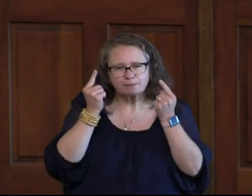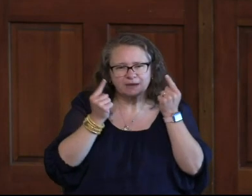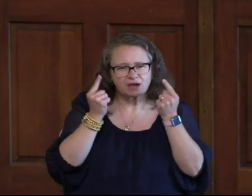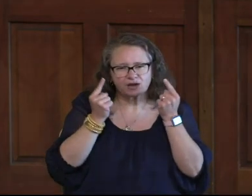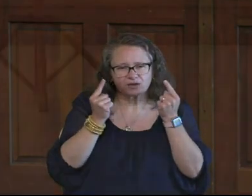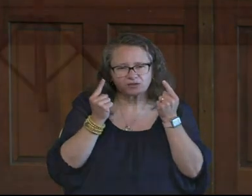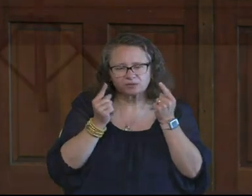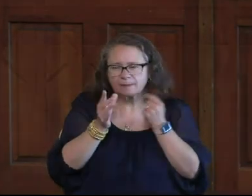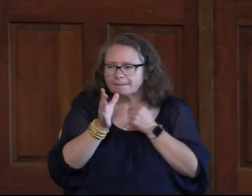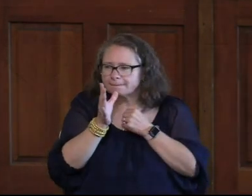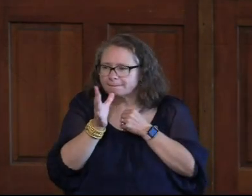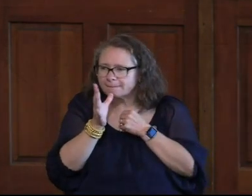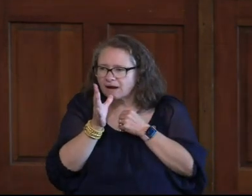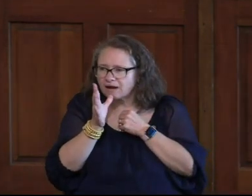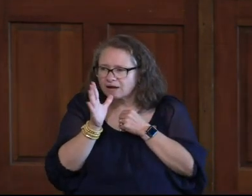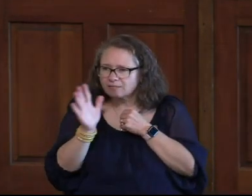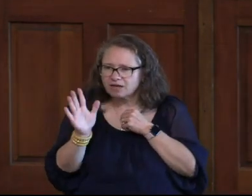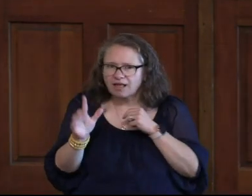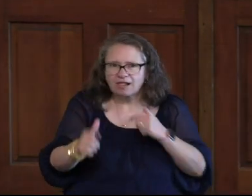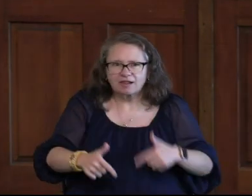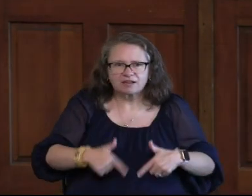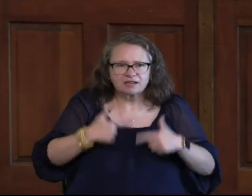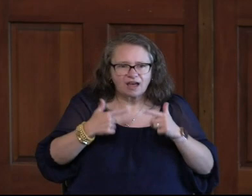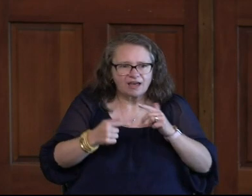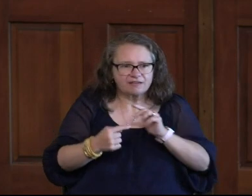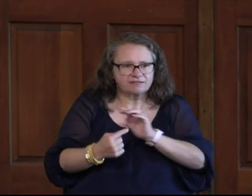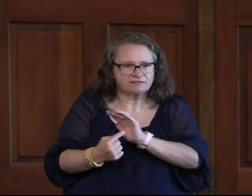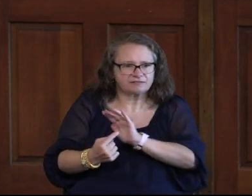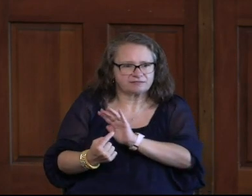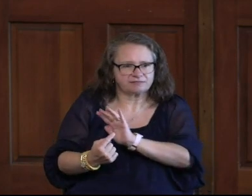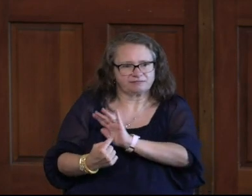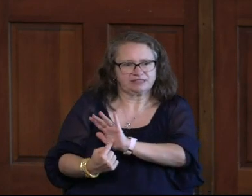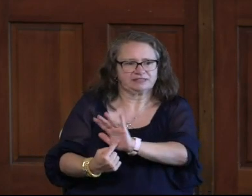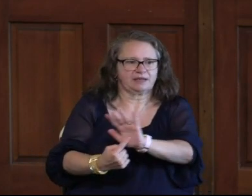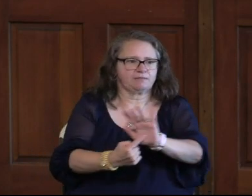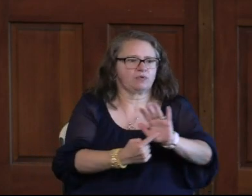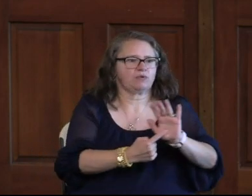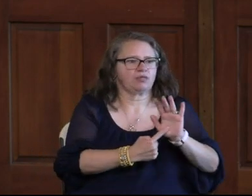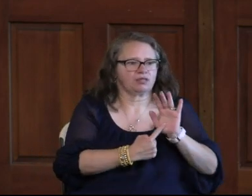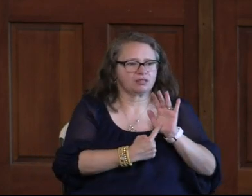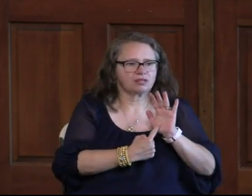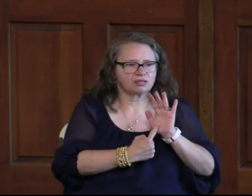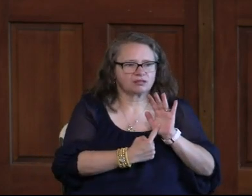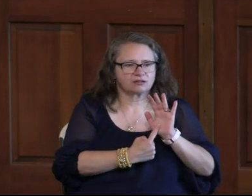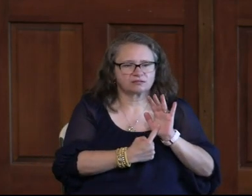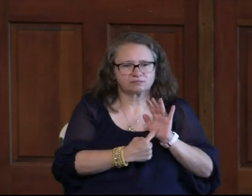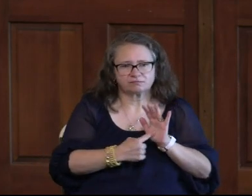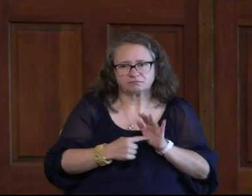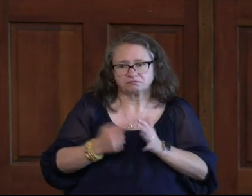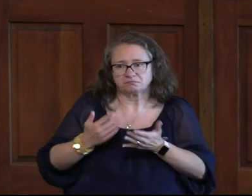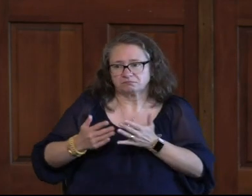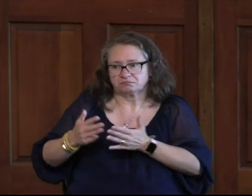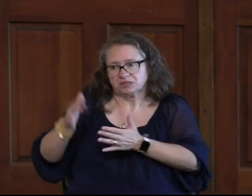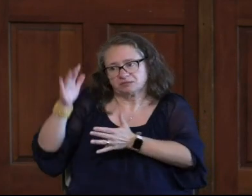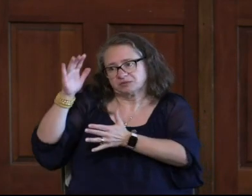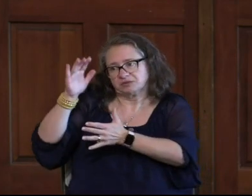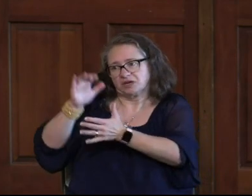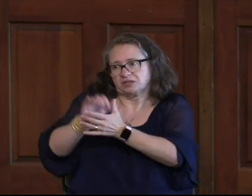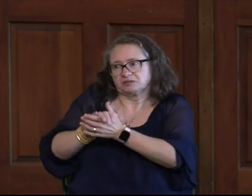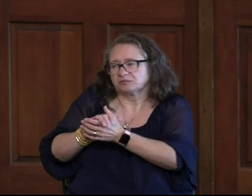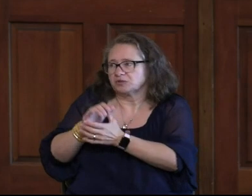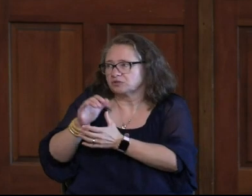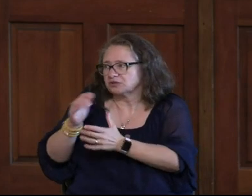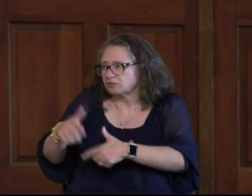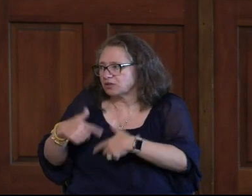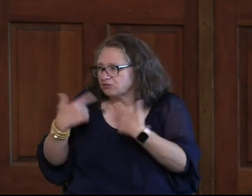a mom that's in your life Maybe she's a friend Maybe it's your spouse Maybe